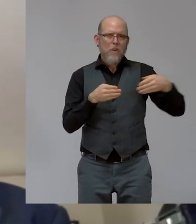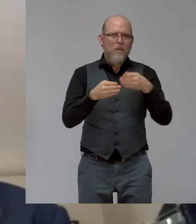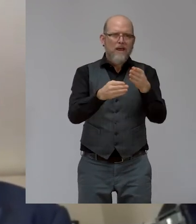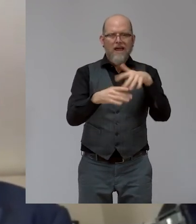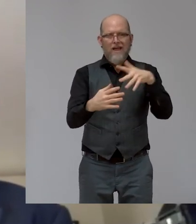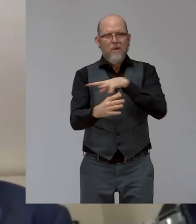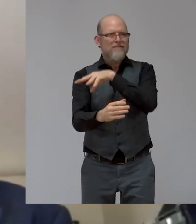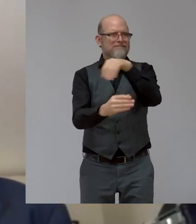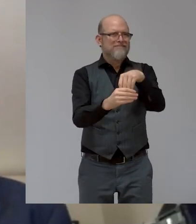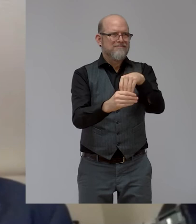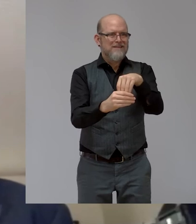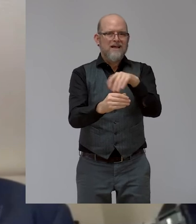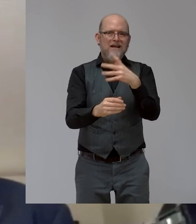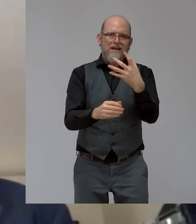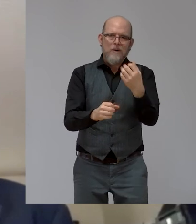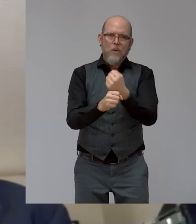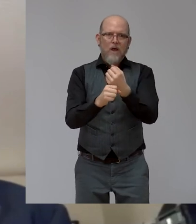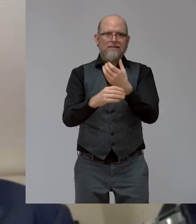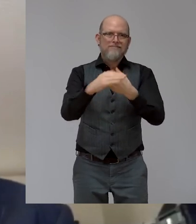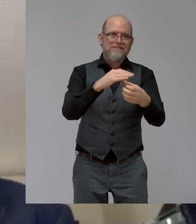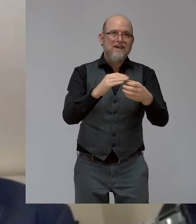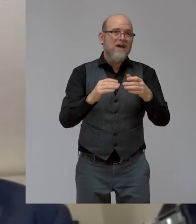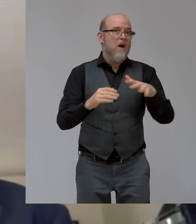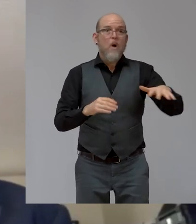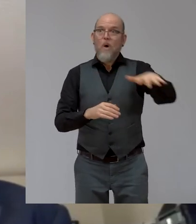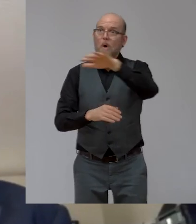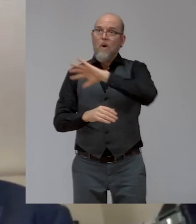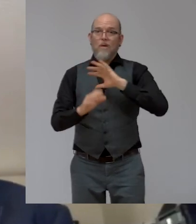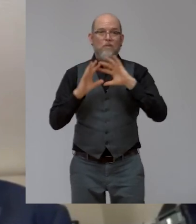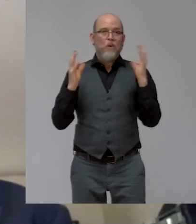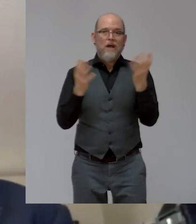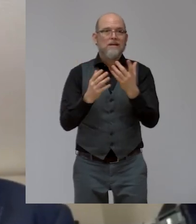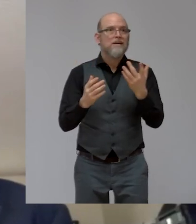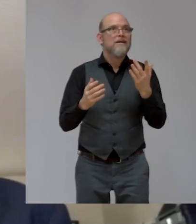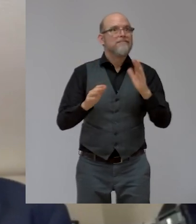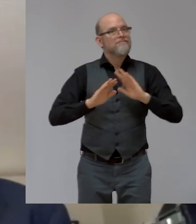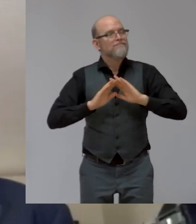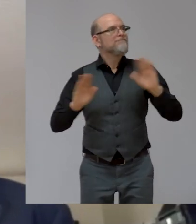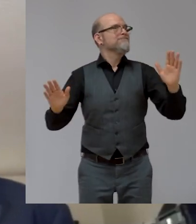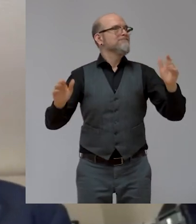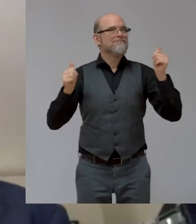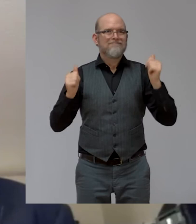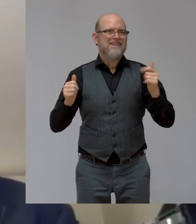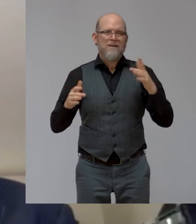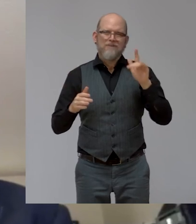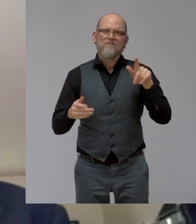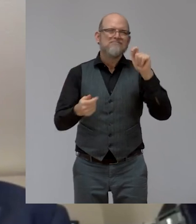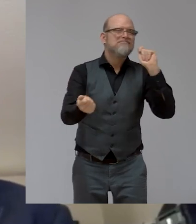this is still not happening across the world. So I think that some major shift is needed, some major understanding that,